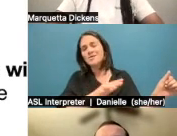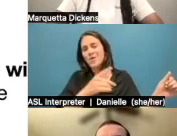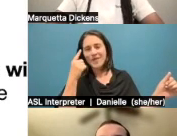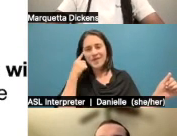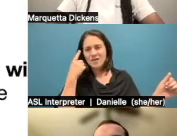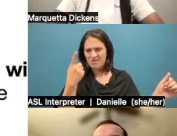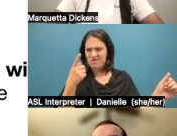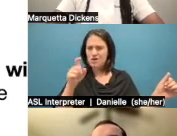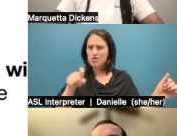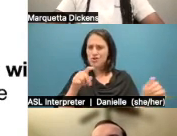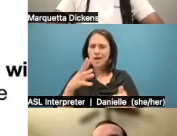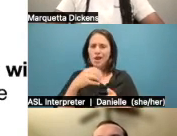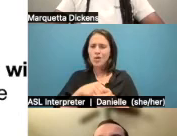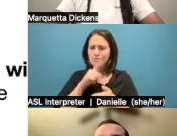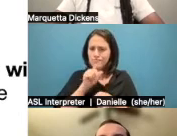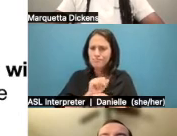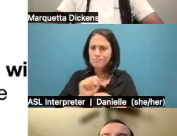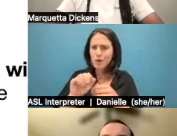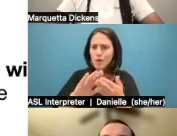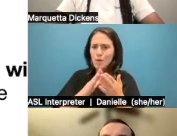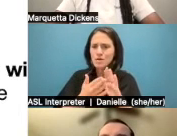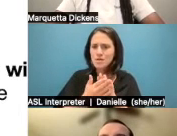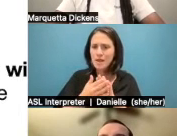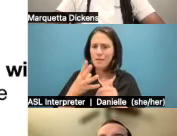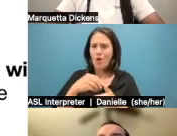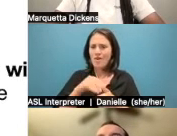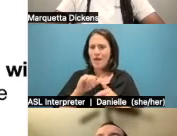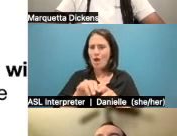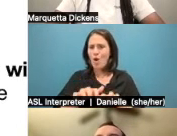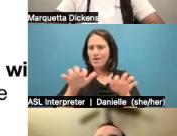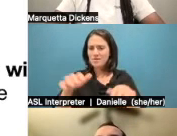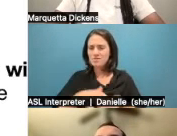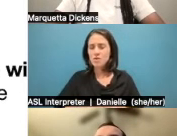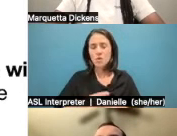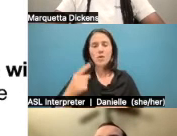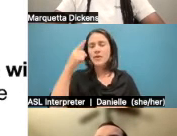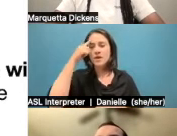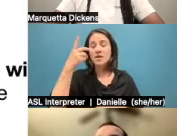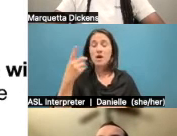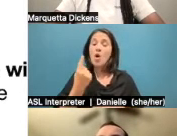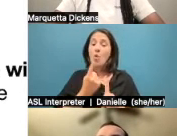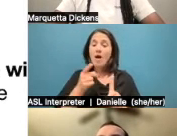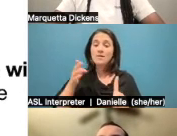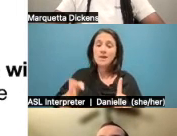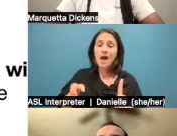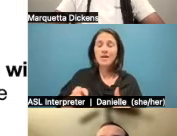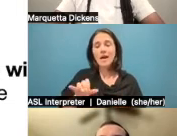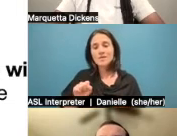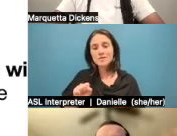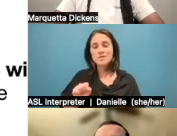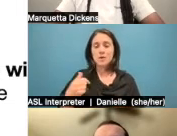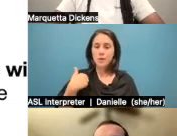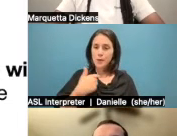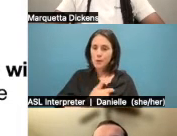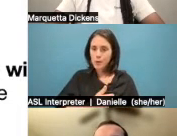actual community that we're reporting in as part of that audience. So like, on one hand, yes, uh, you know, we are taking